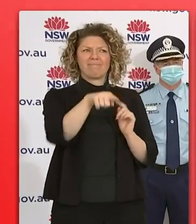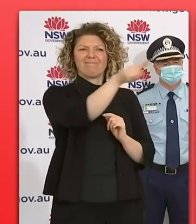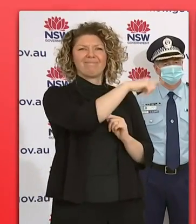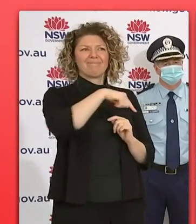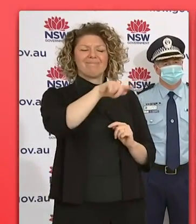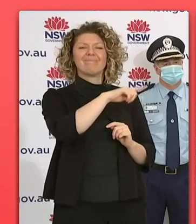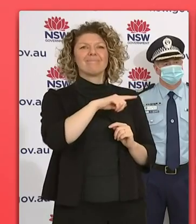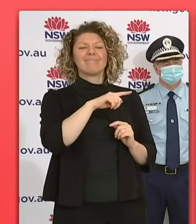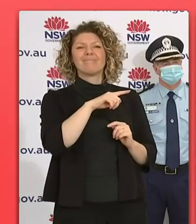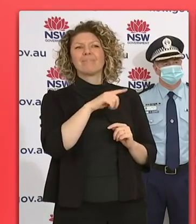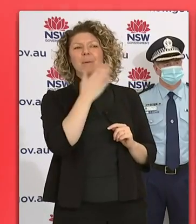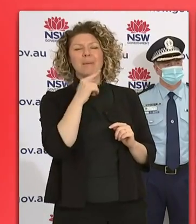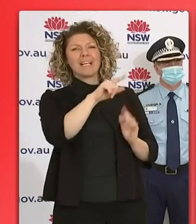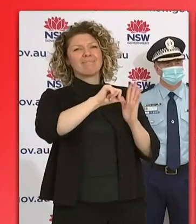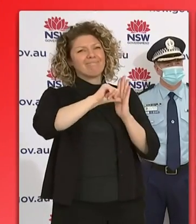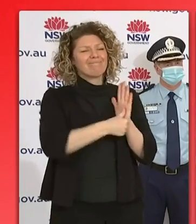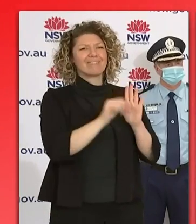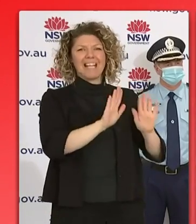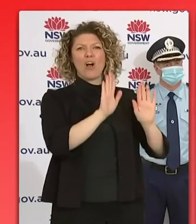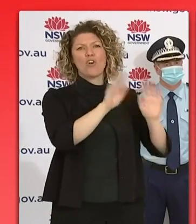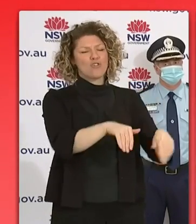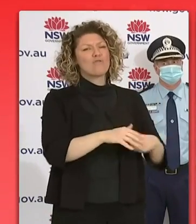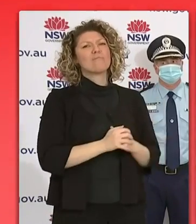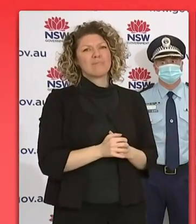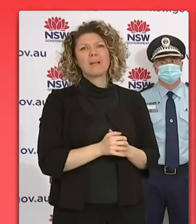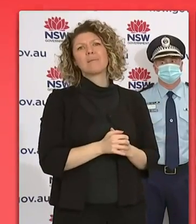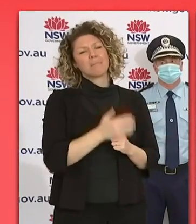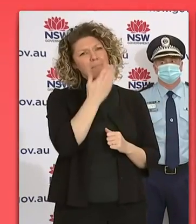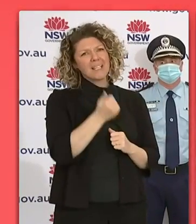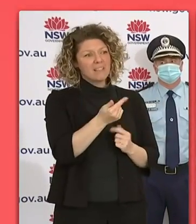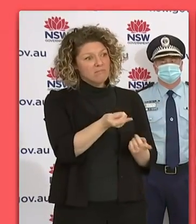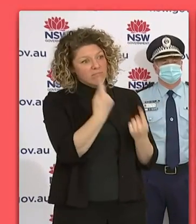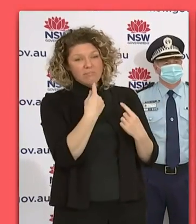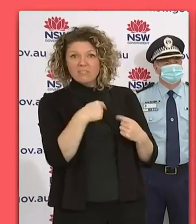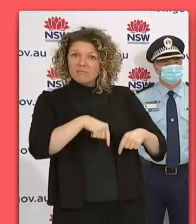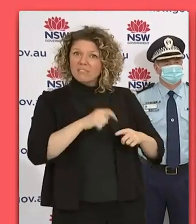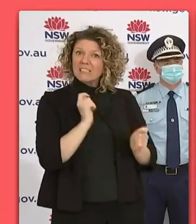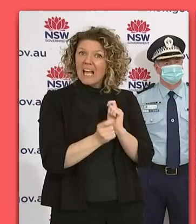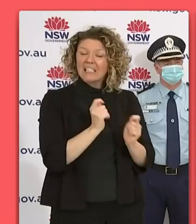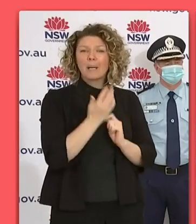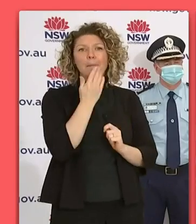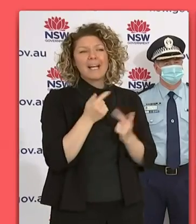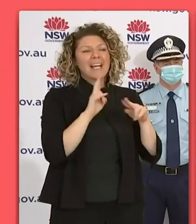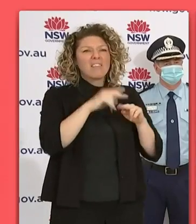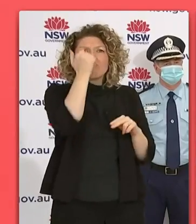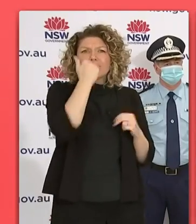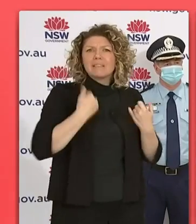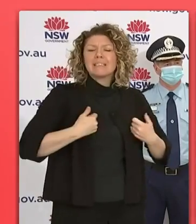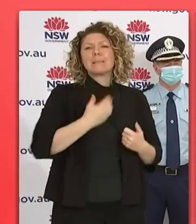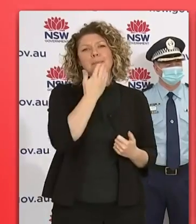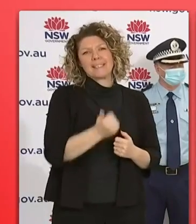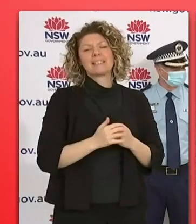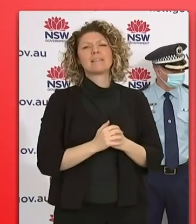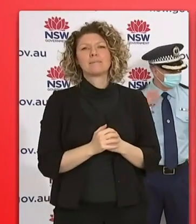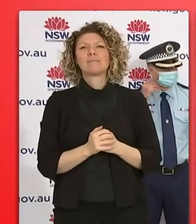please follow the stay at home order and please come forward for testing if you have even the mildest of symptoms. Thank